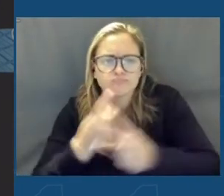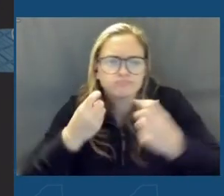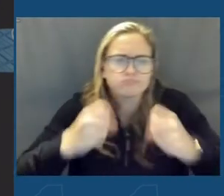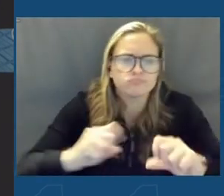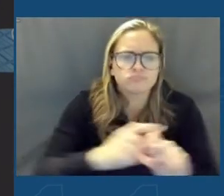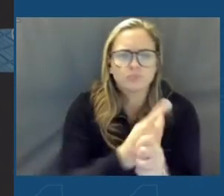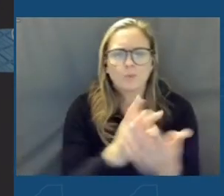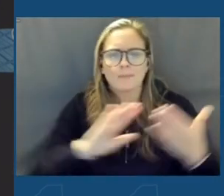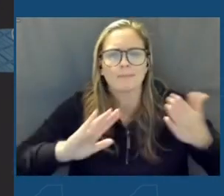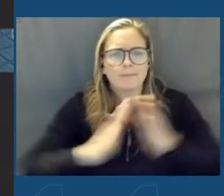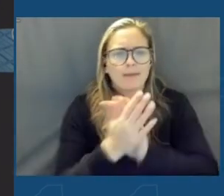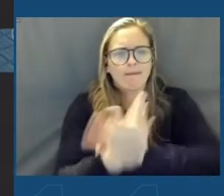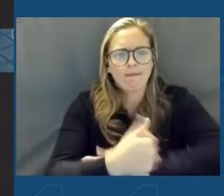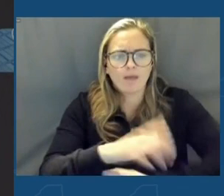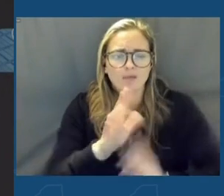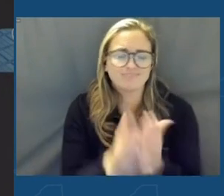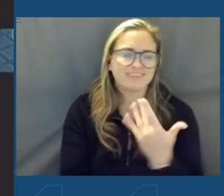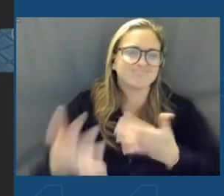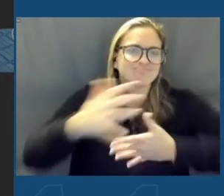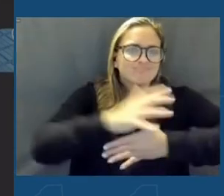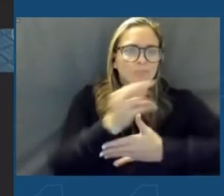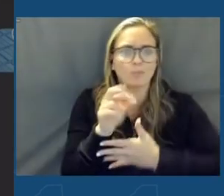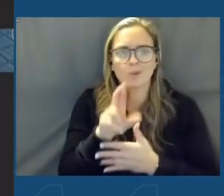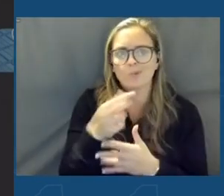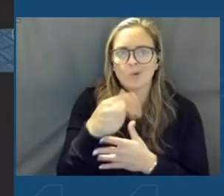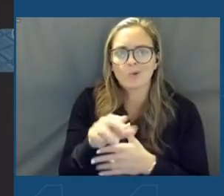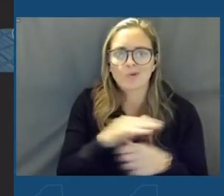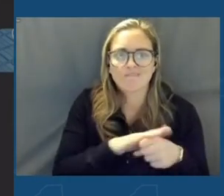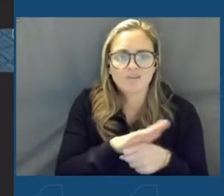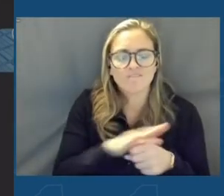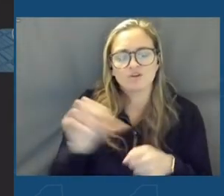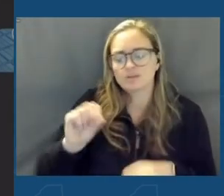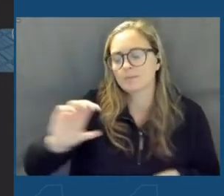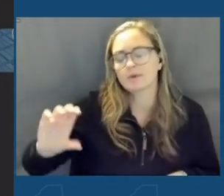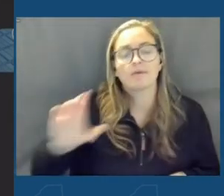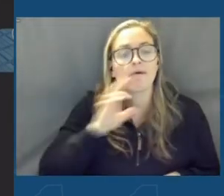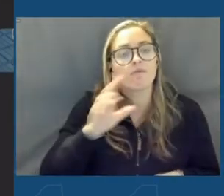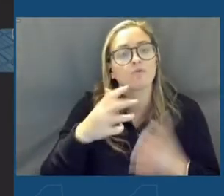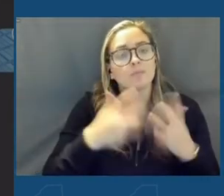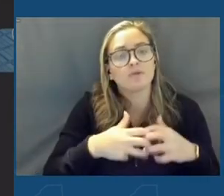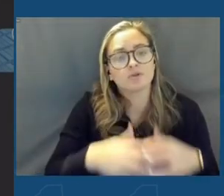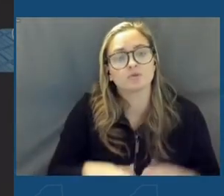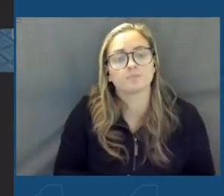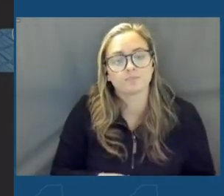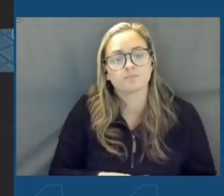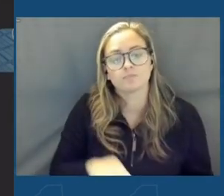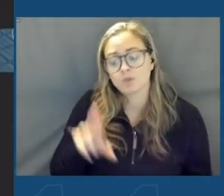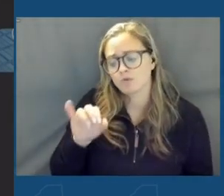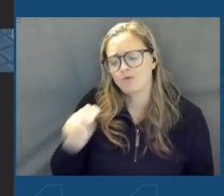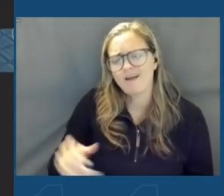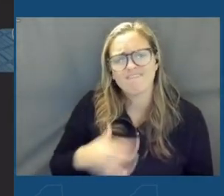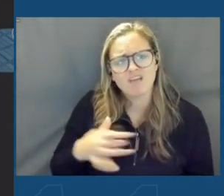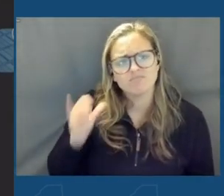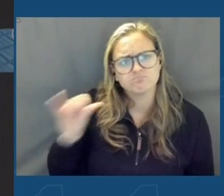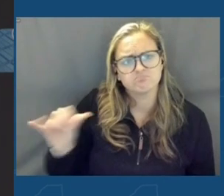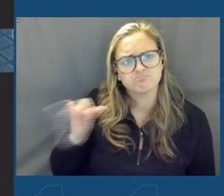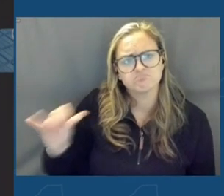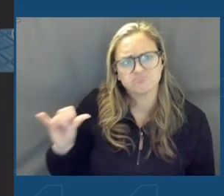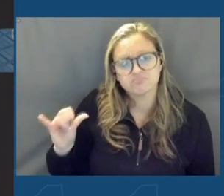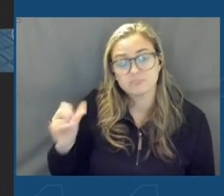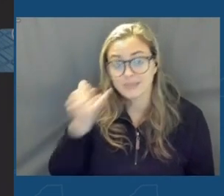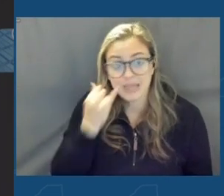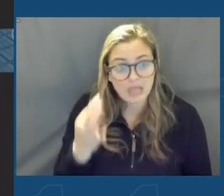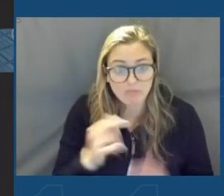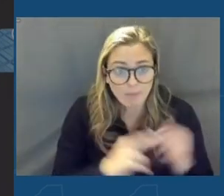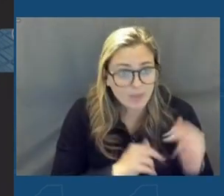into the nation's premier greenfield for semiconductor manufacturing. Ryan felt, as I did, if we